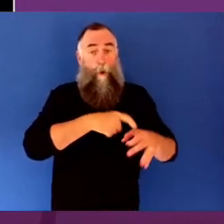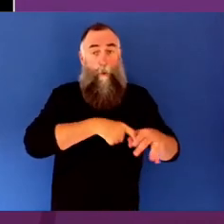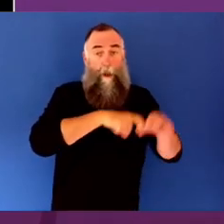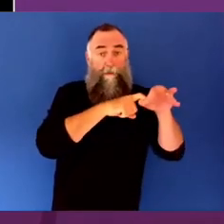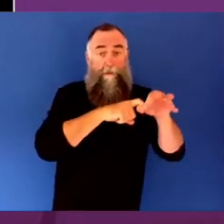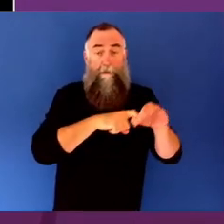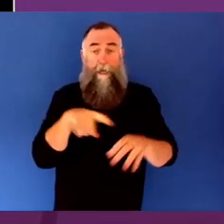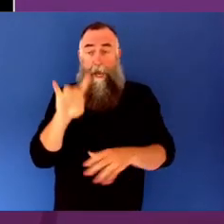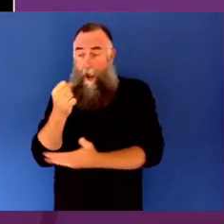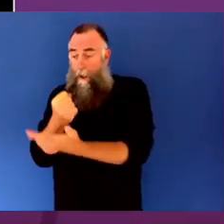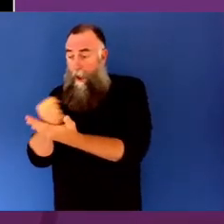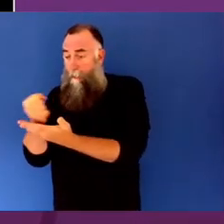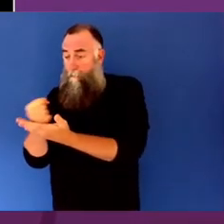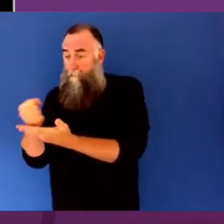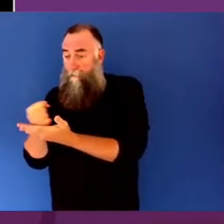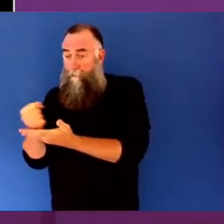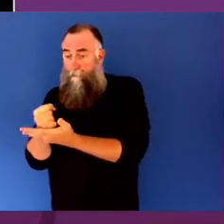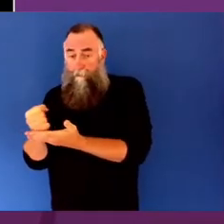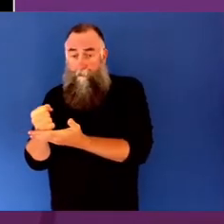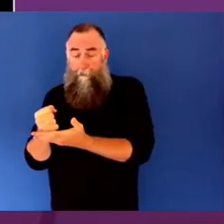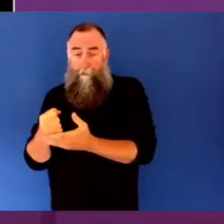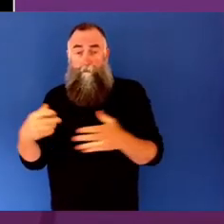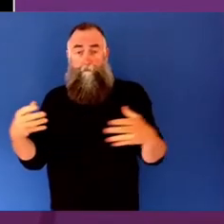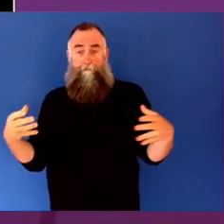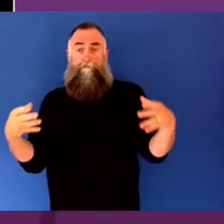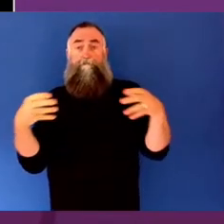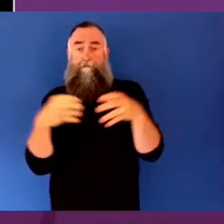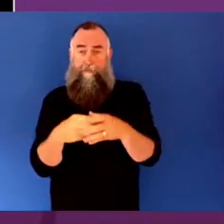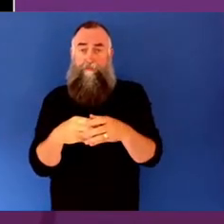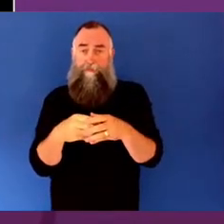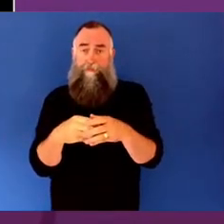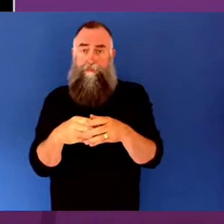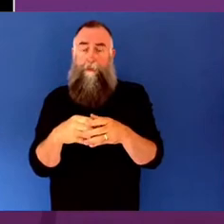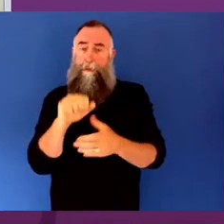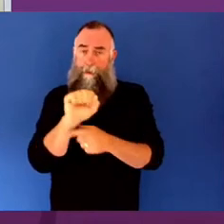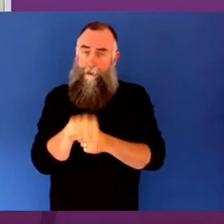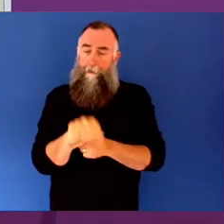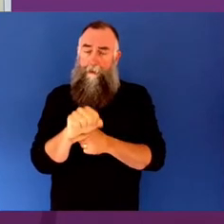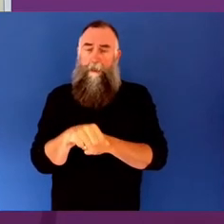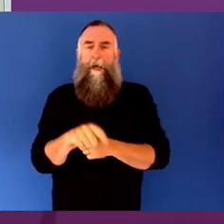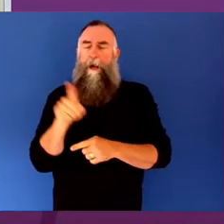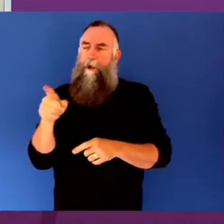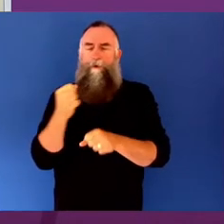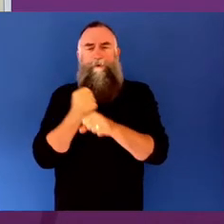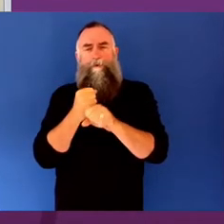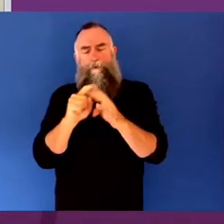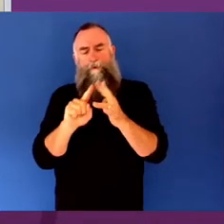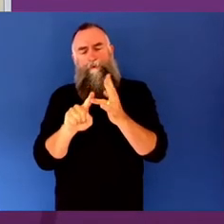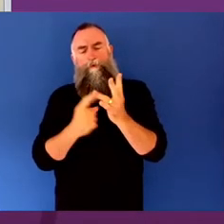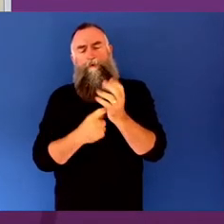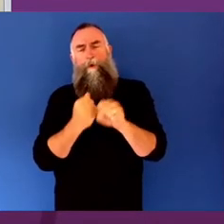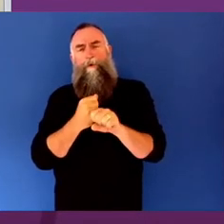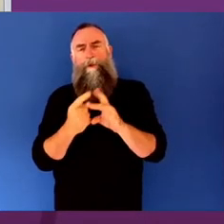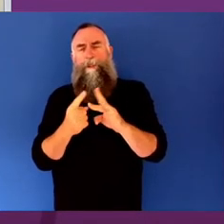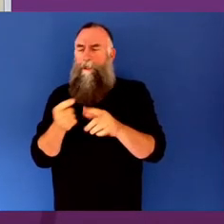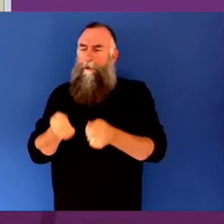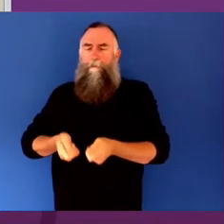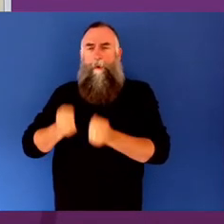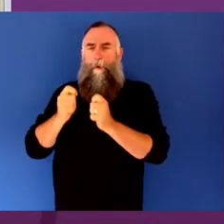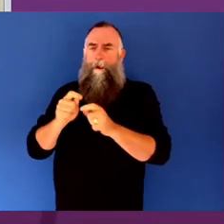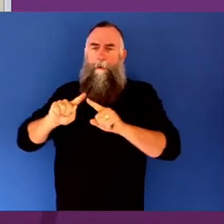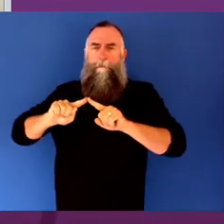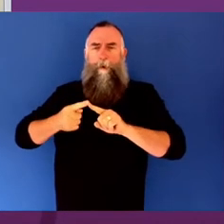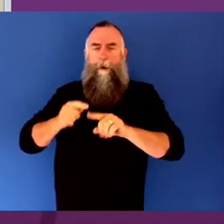would say, to Georgie's point around, I suppose, more industry driven feedback and evaluation